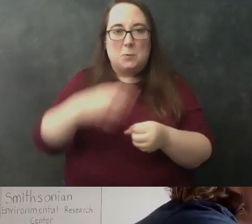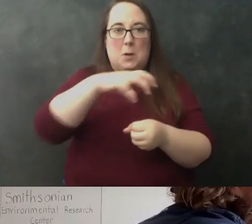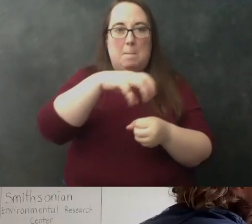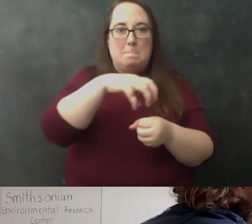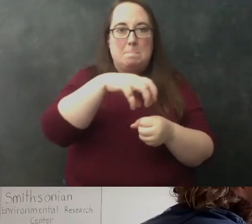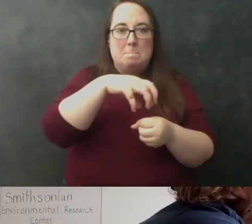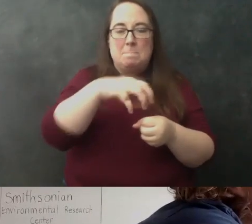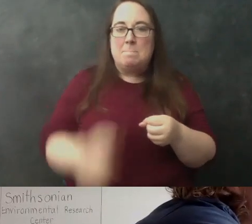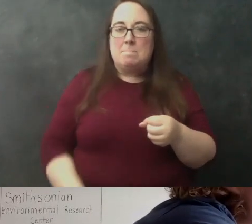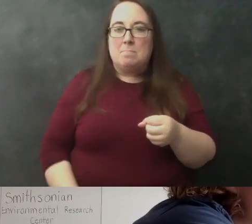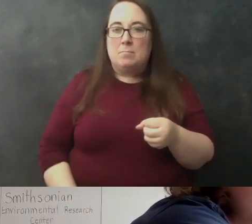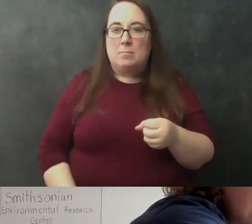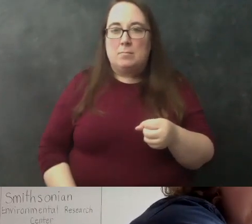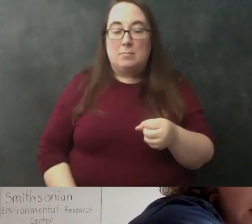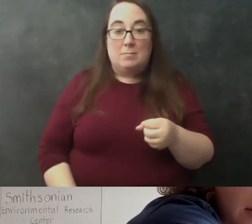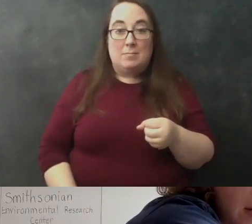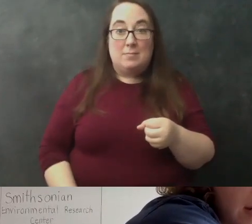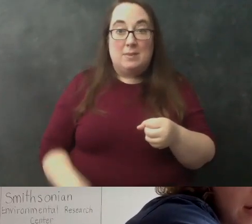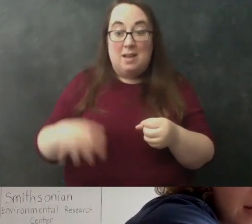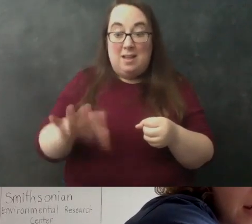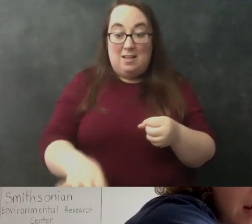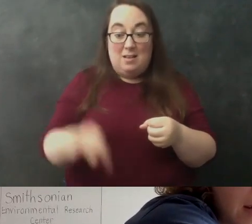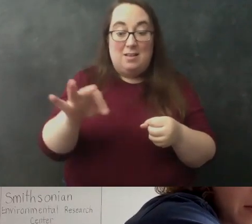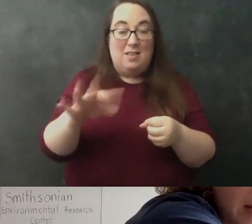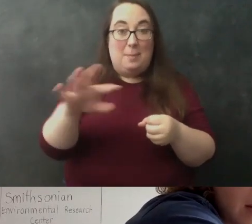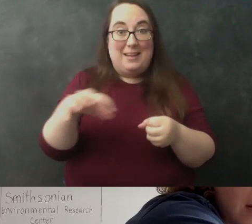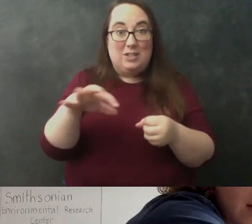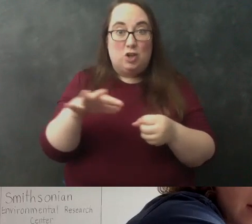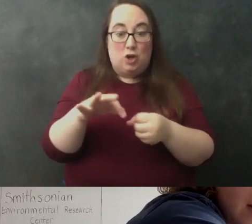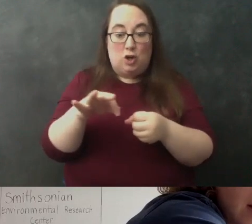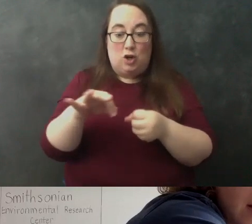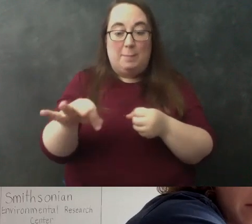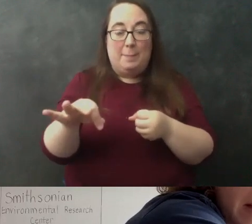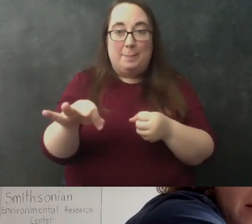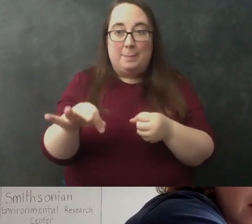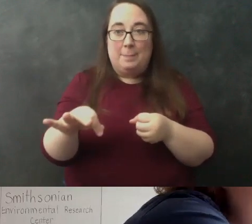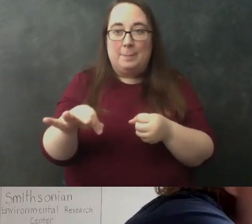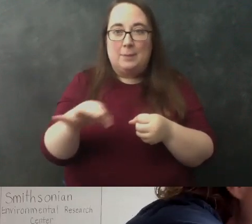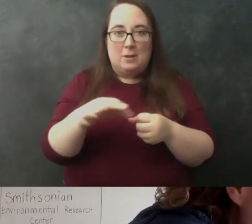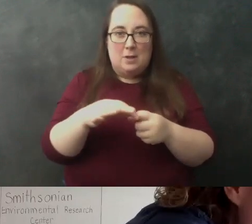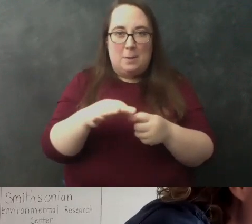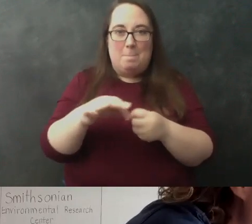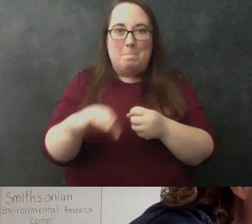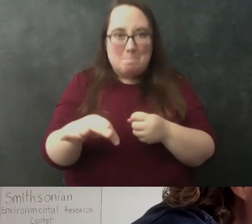so with the other hand grab your mixture if we can balance